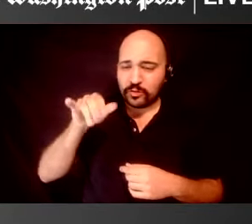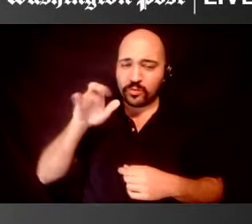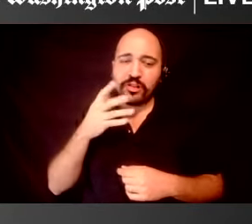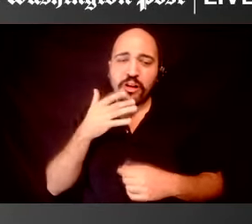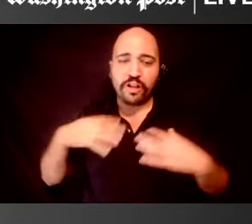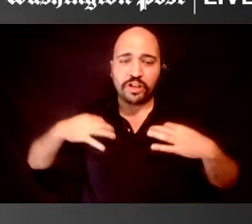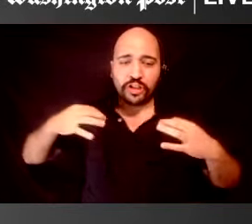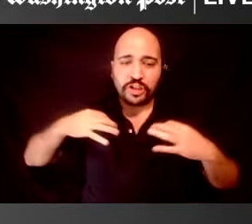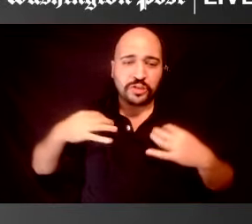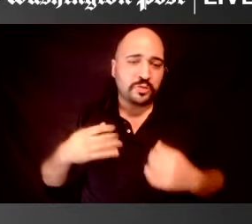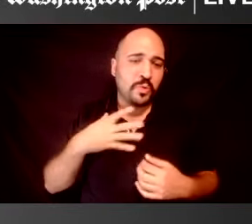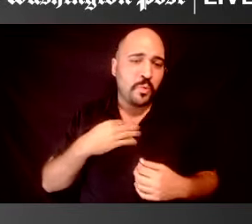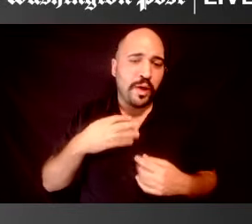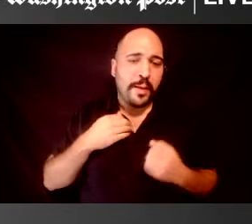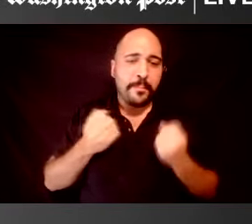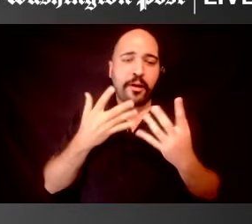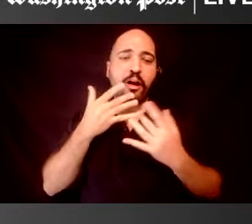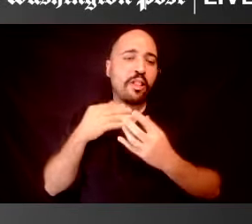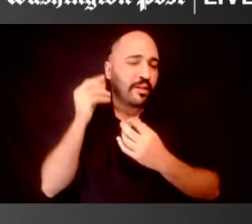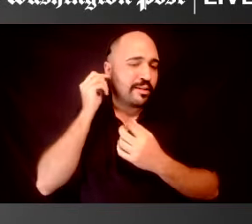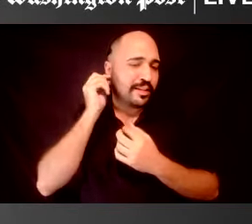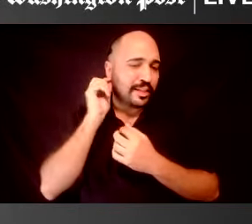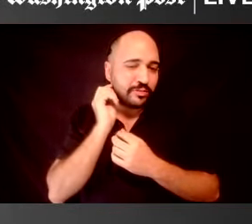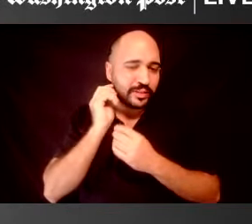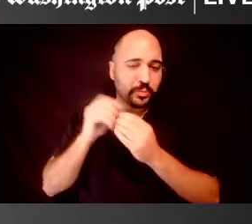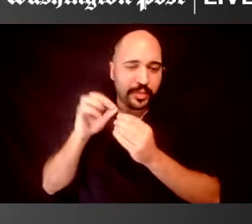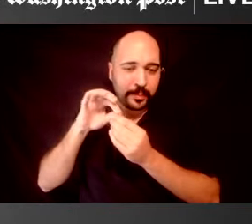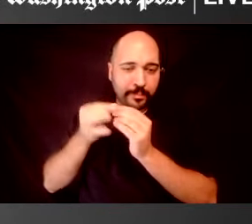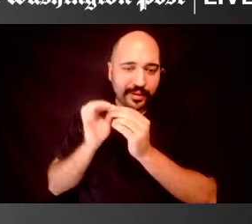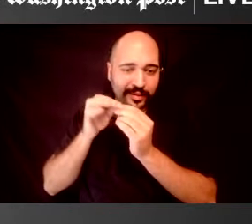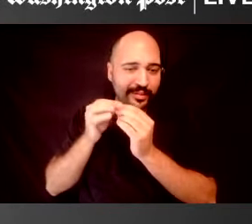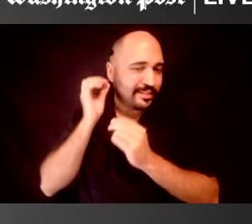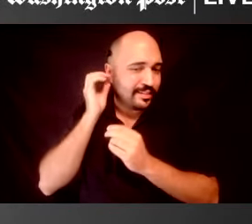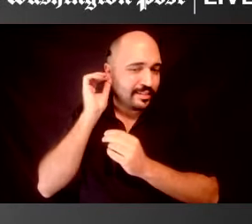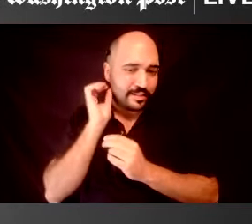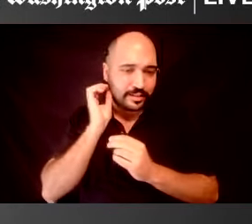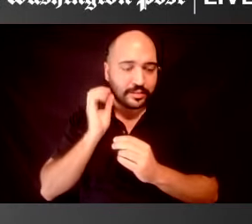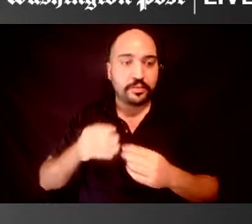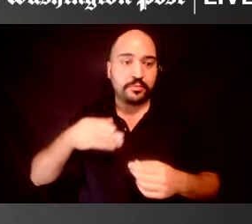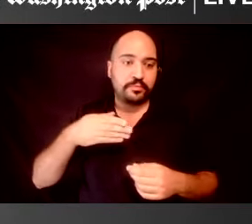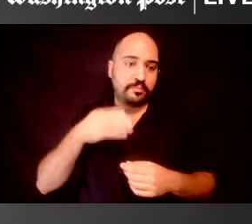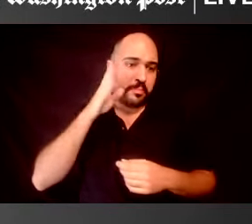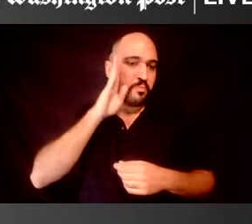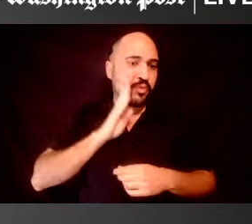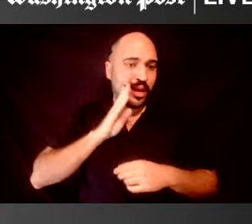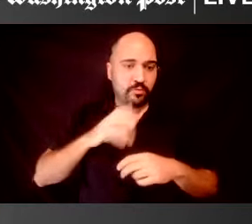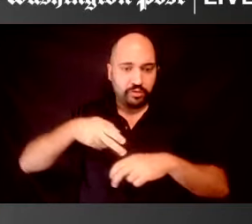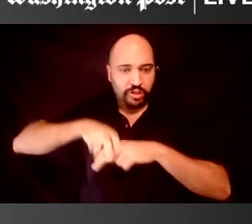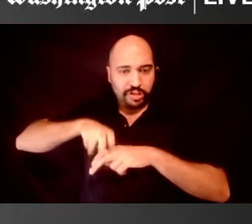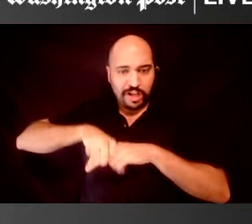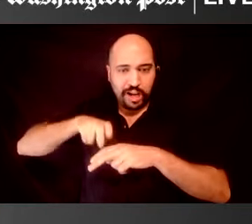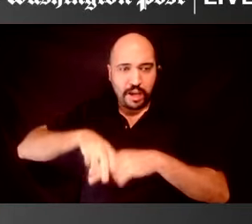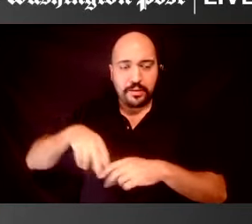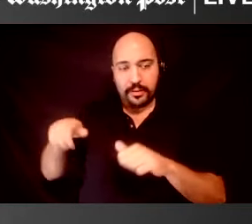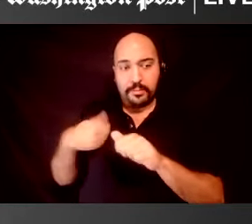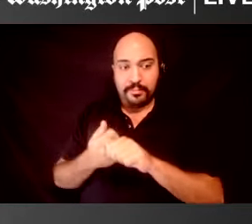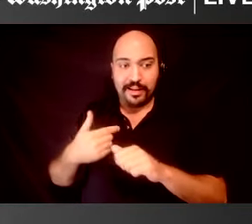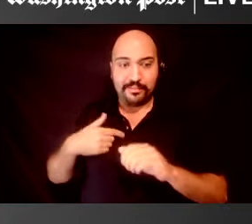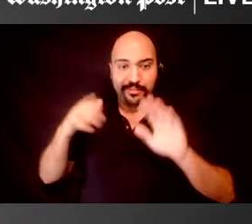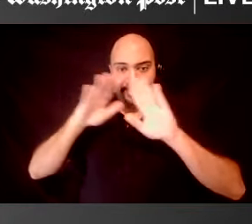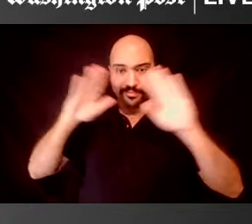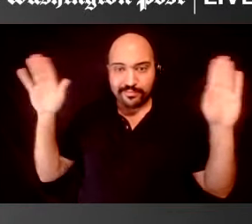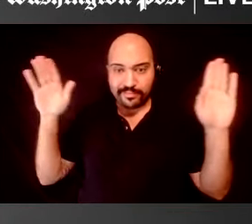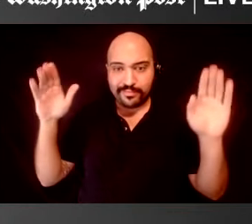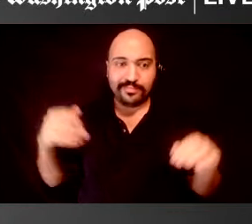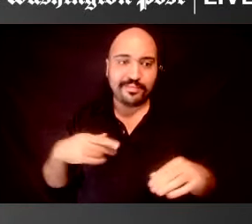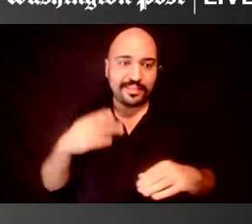white, multi-coloured beaded earrings. I'm sitting in a brown office chair. And behind me, you can kind of see